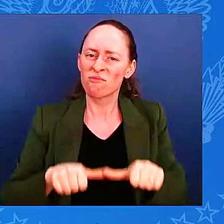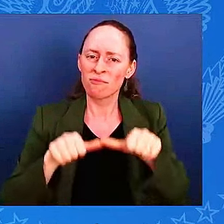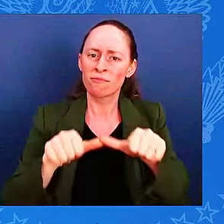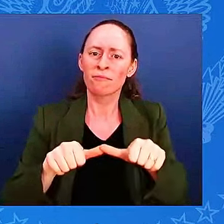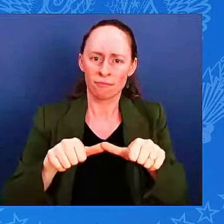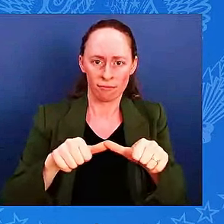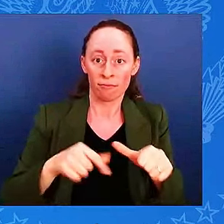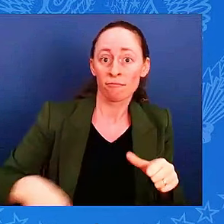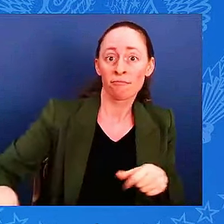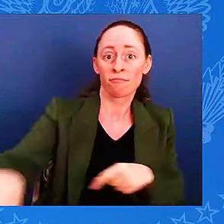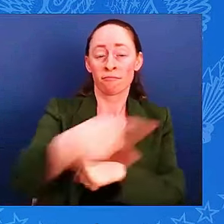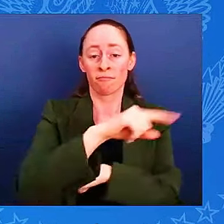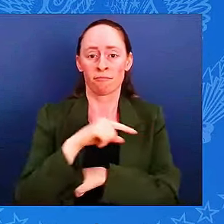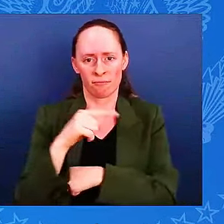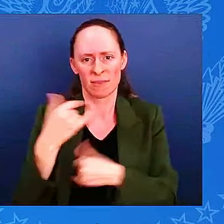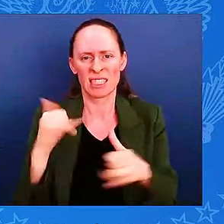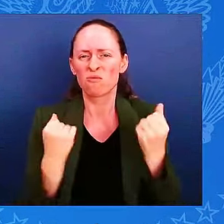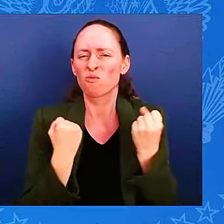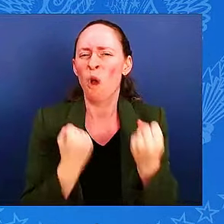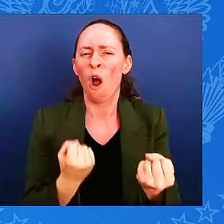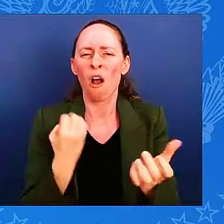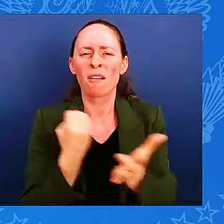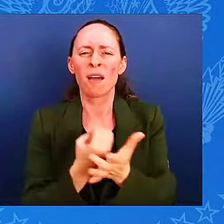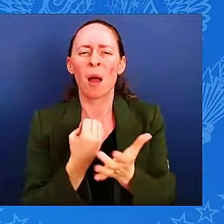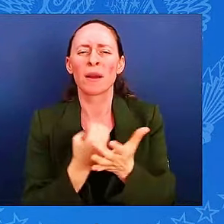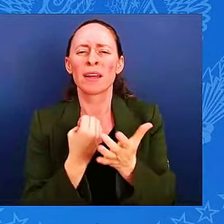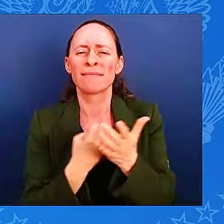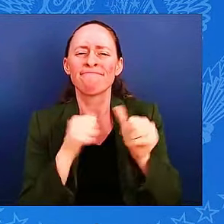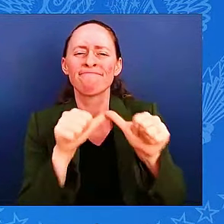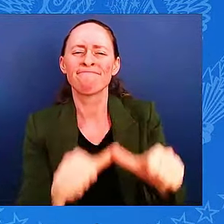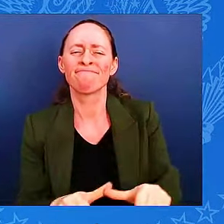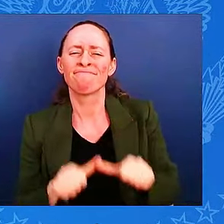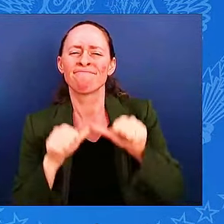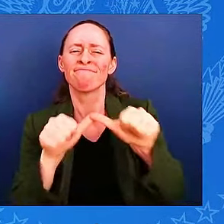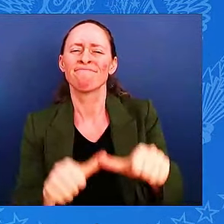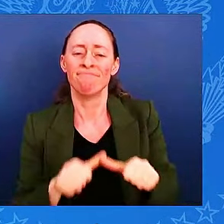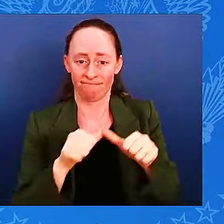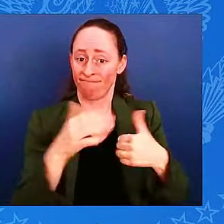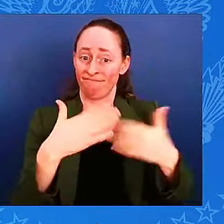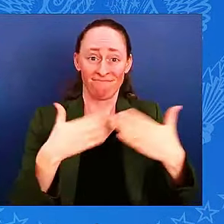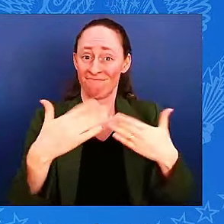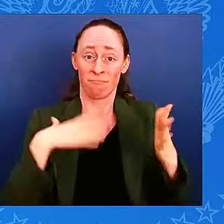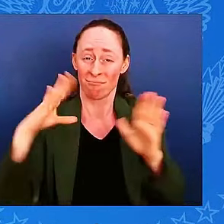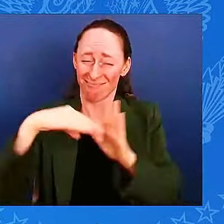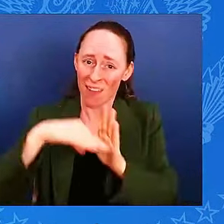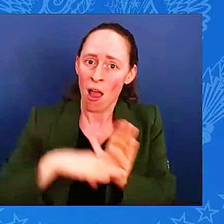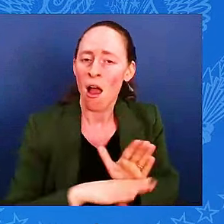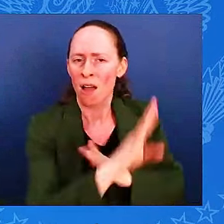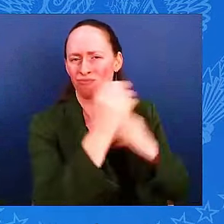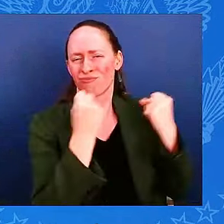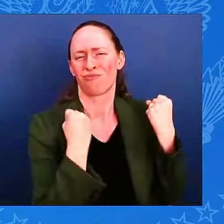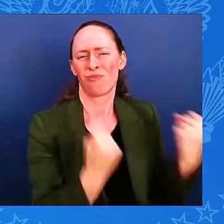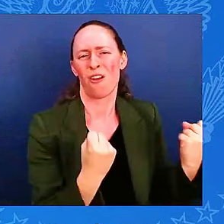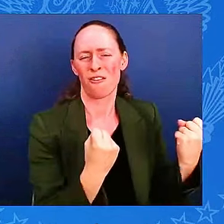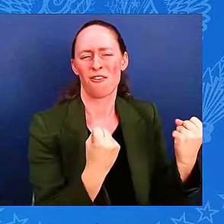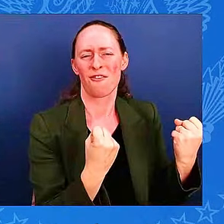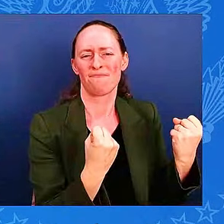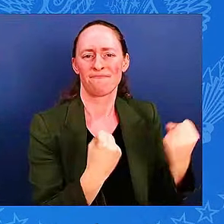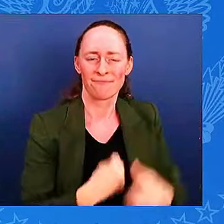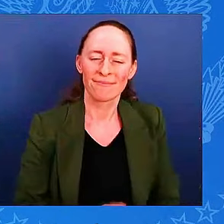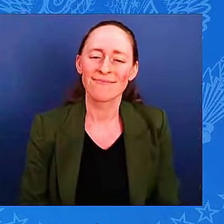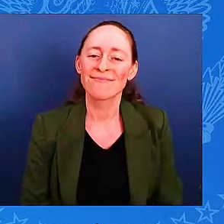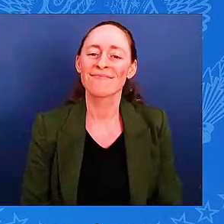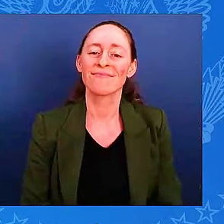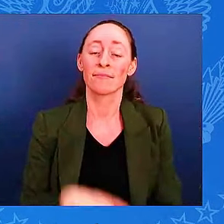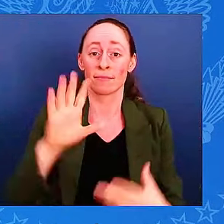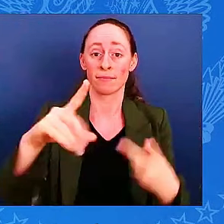resilience to economic revival. Second, we commit to hold Russia accountable for the damage it has caused. This